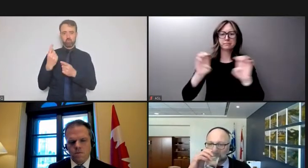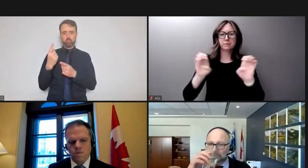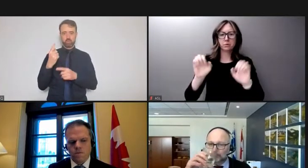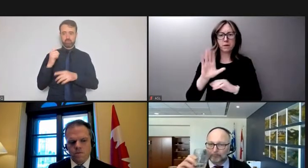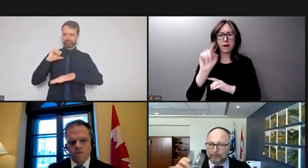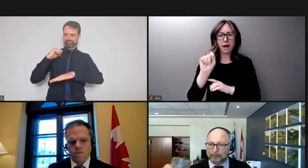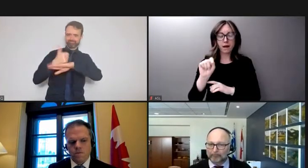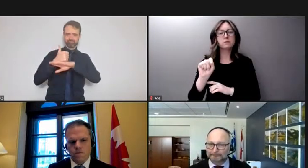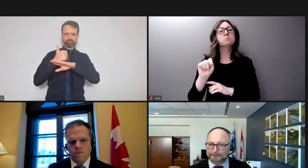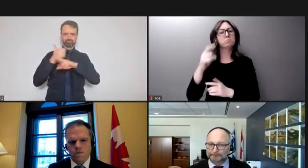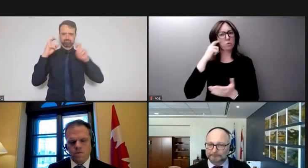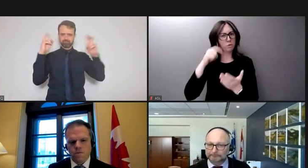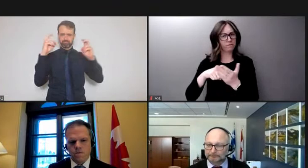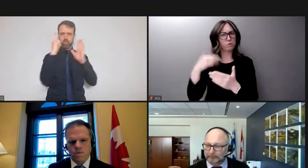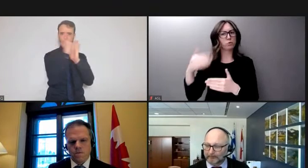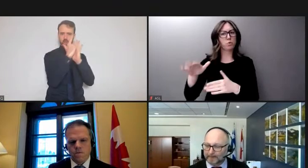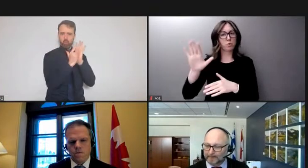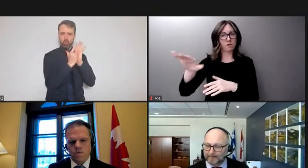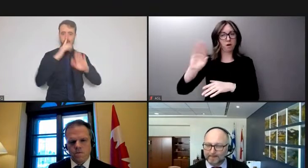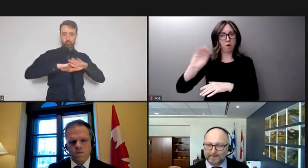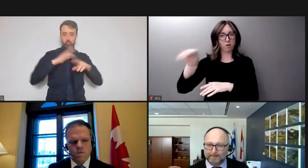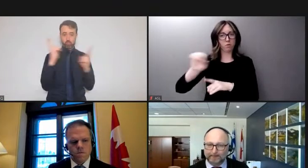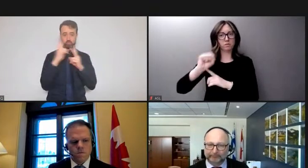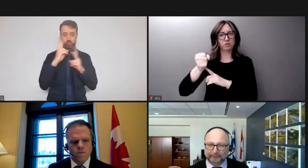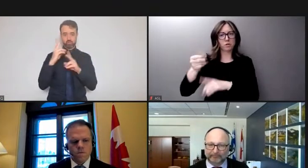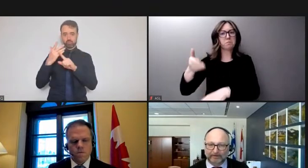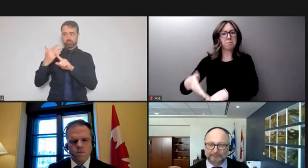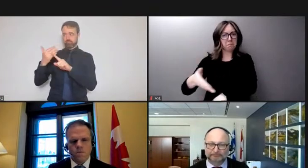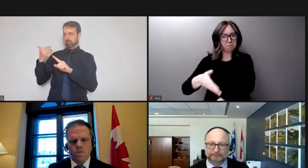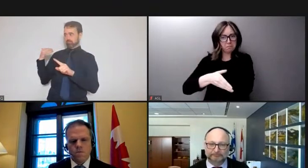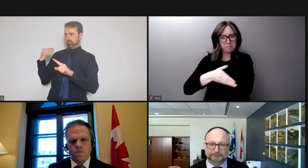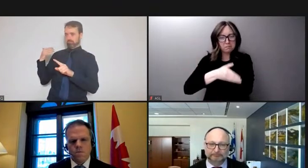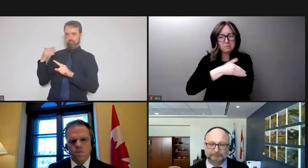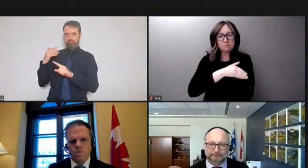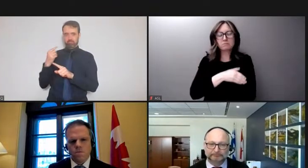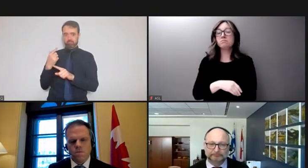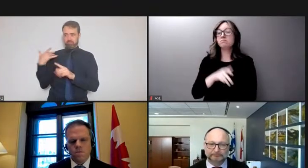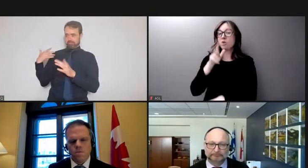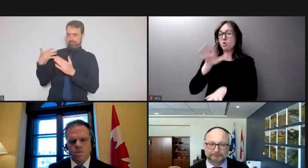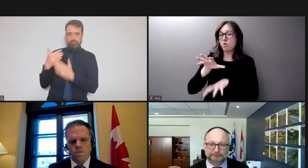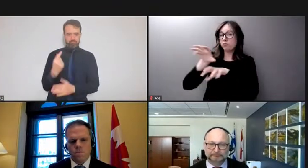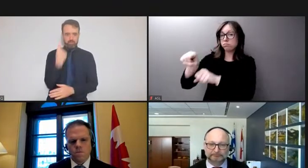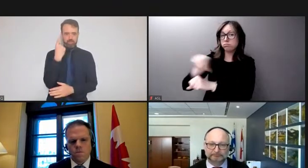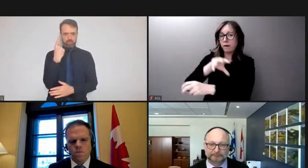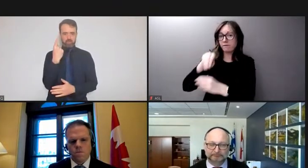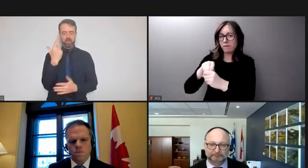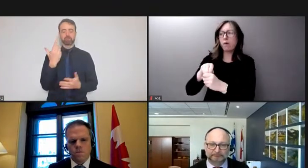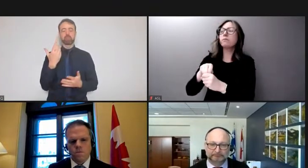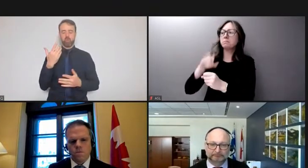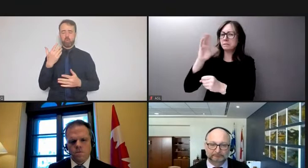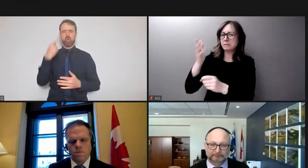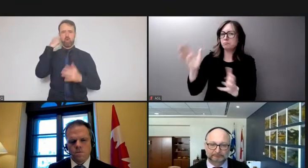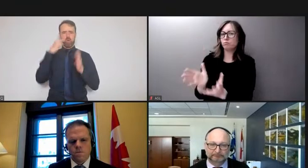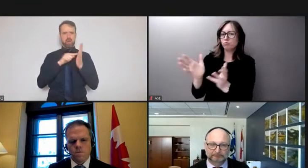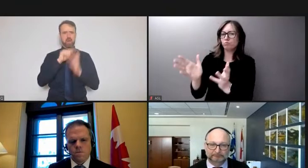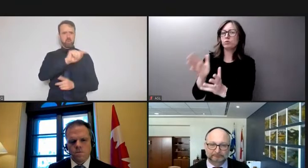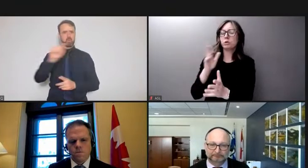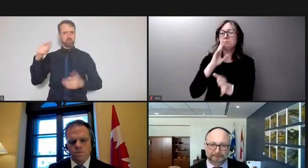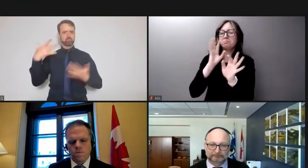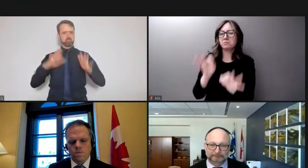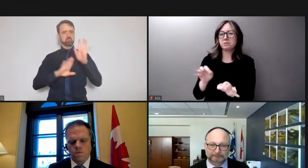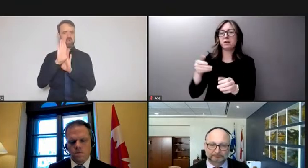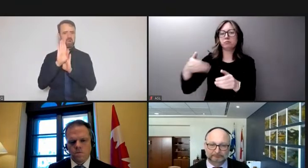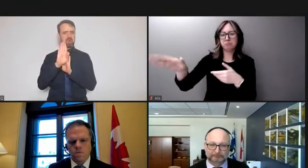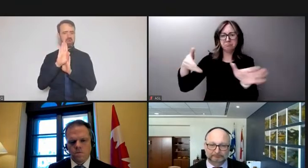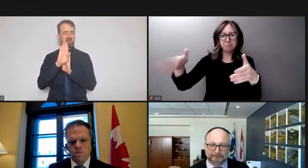significant progress these measures have encouraged those involved in these illegal blockades on our streets and our vital international